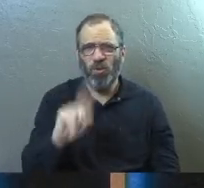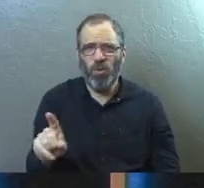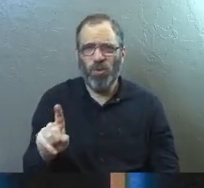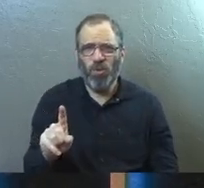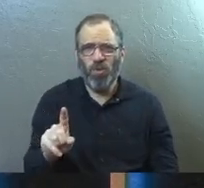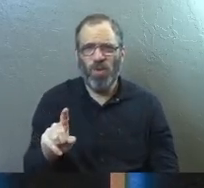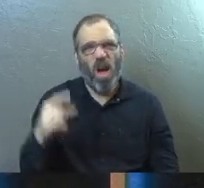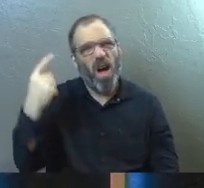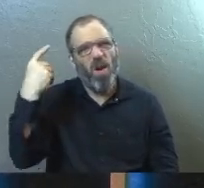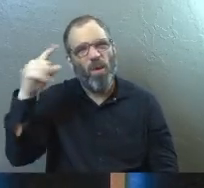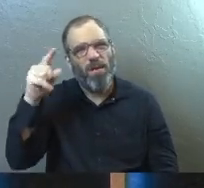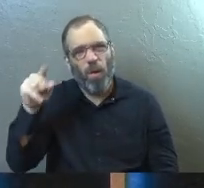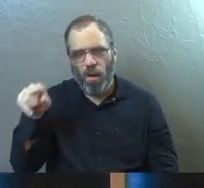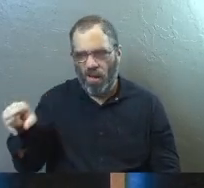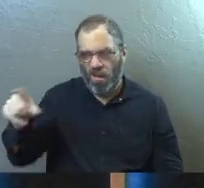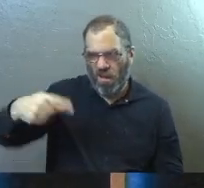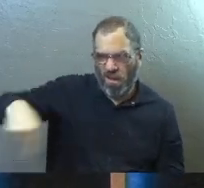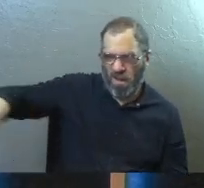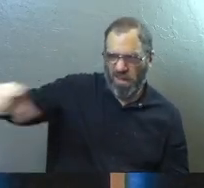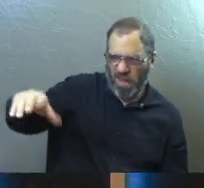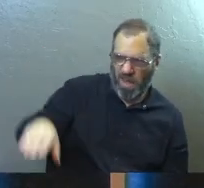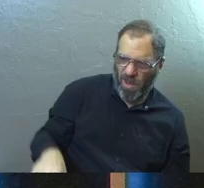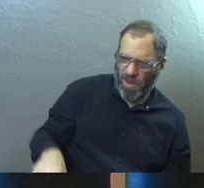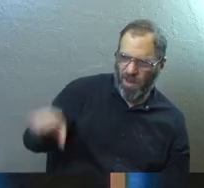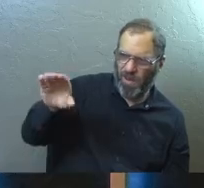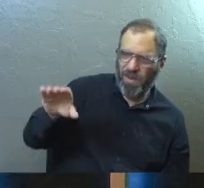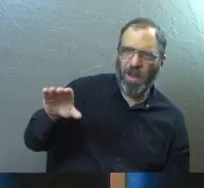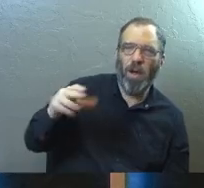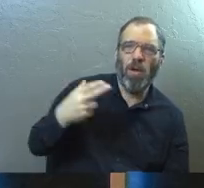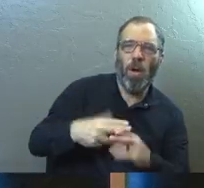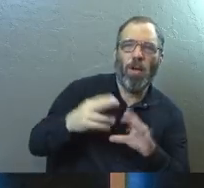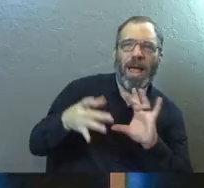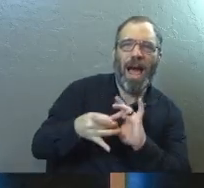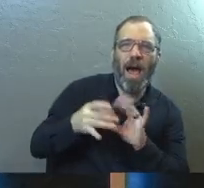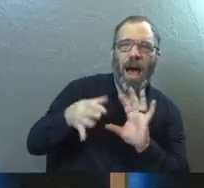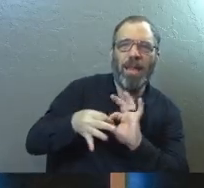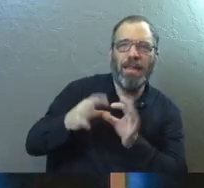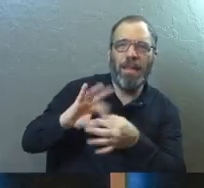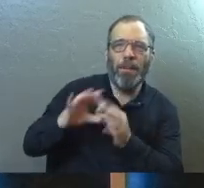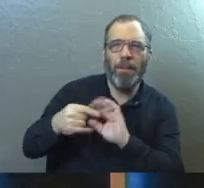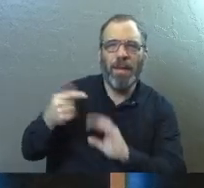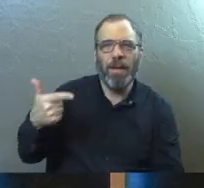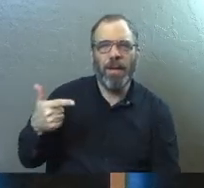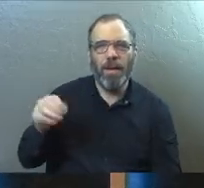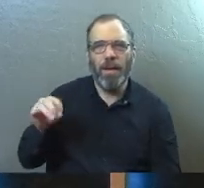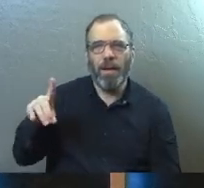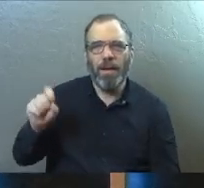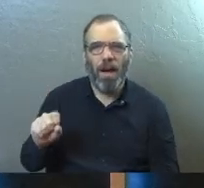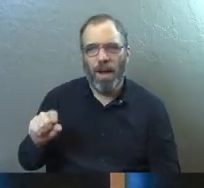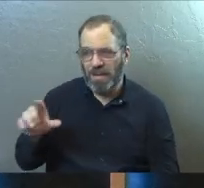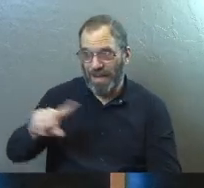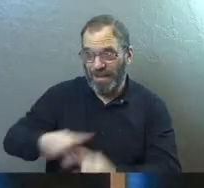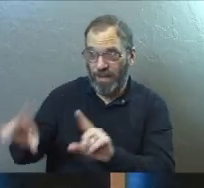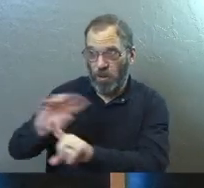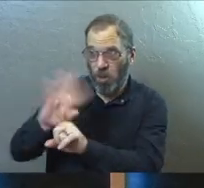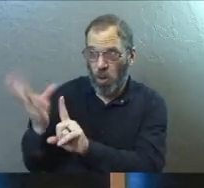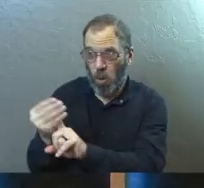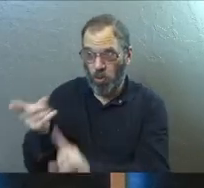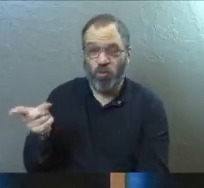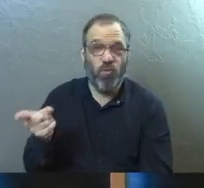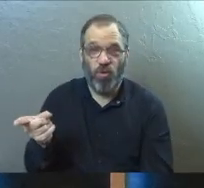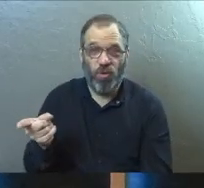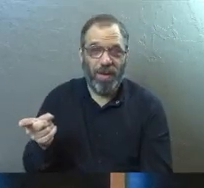Because they had grown up with the Olympian gods. That was their faith. They're in a different culture here.